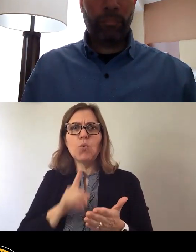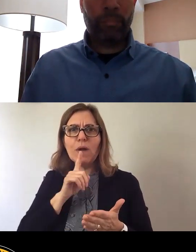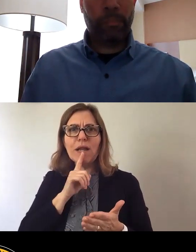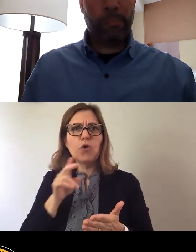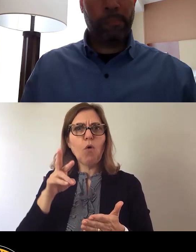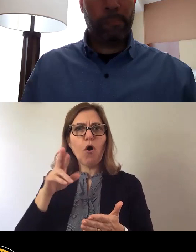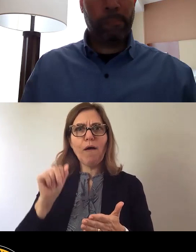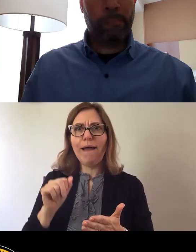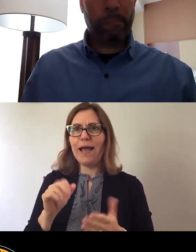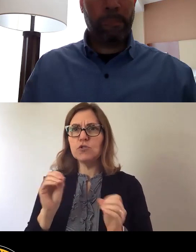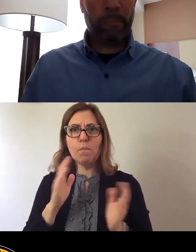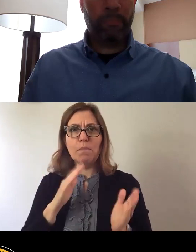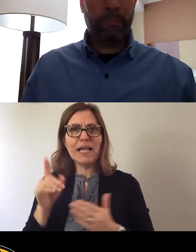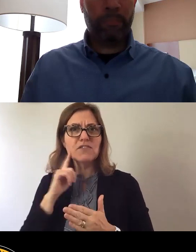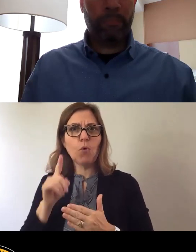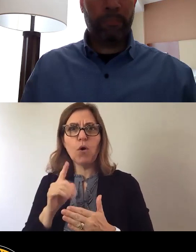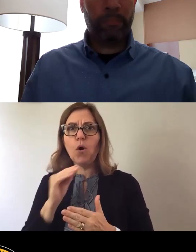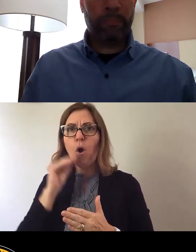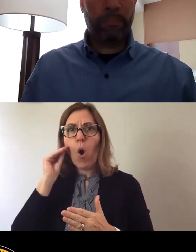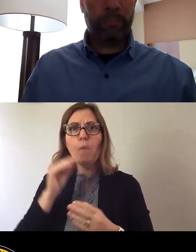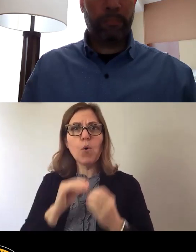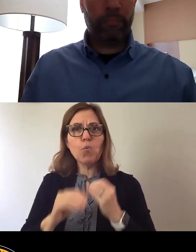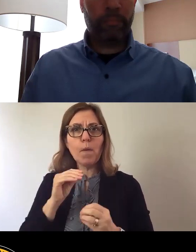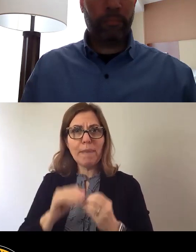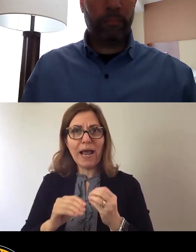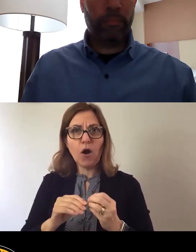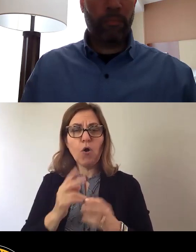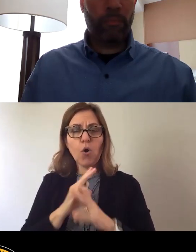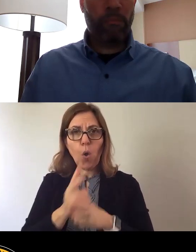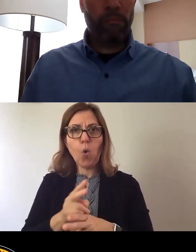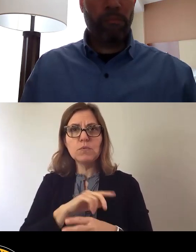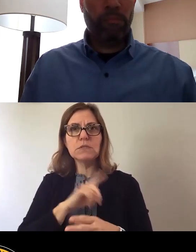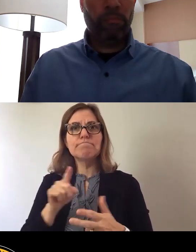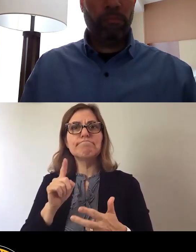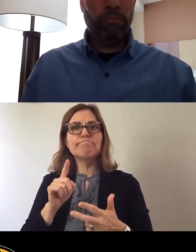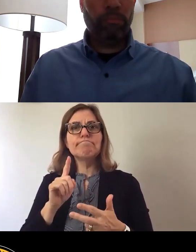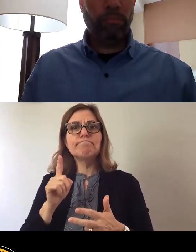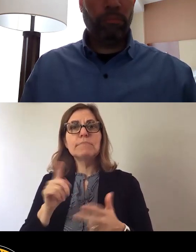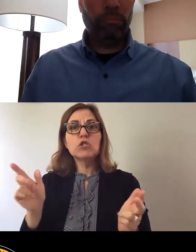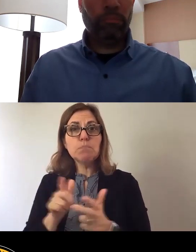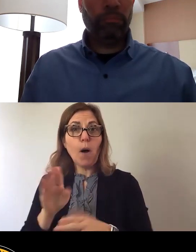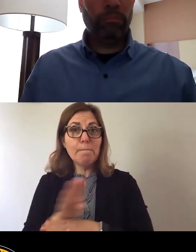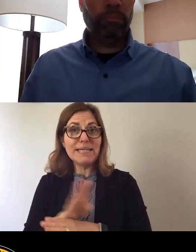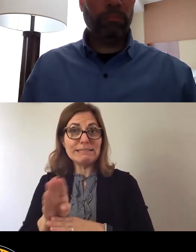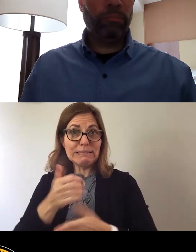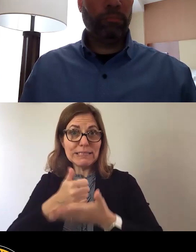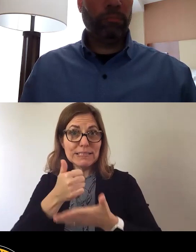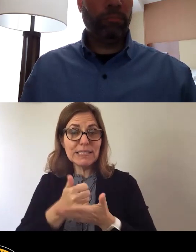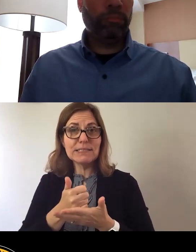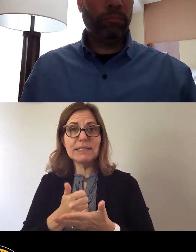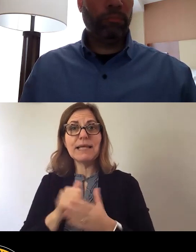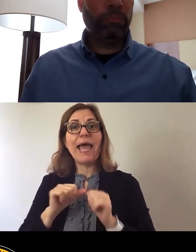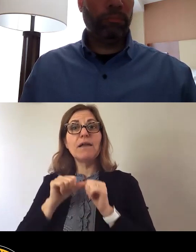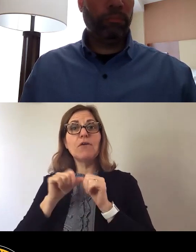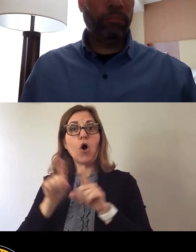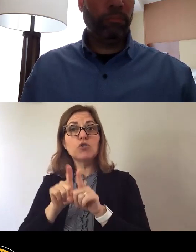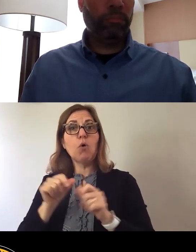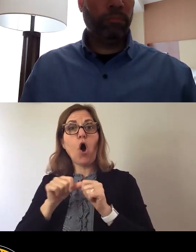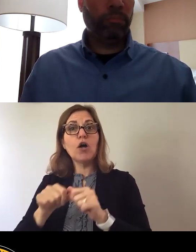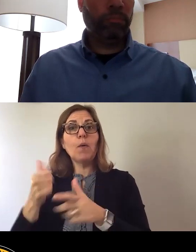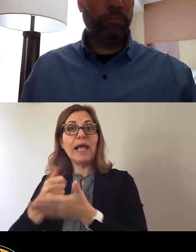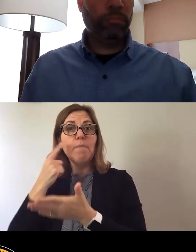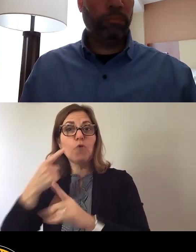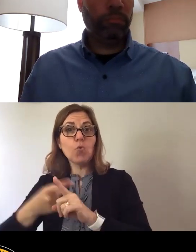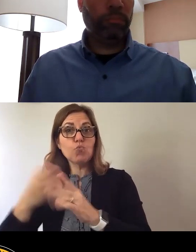low-income homeowners along with small business assistance and ongoing help to renters who are facing